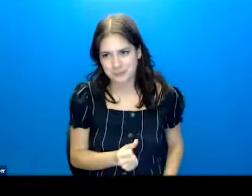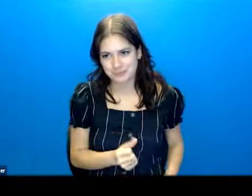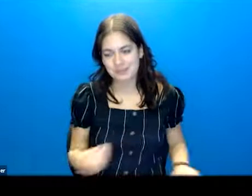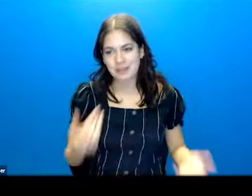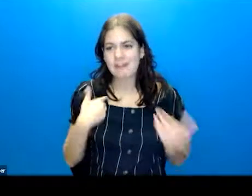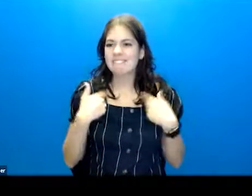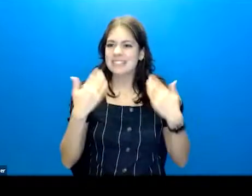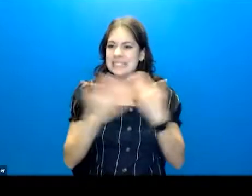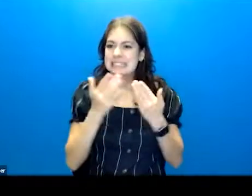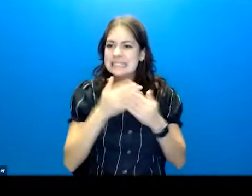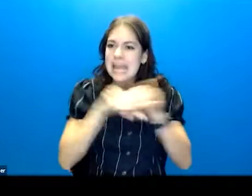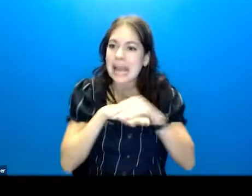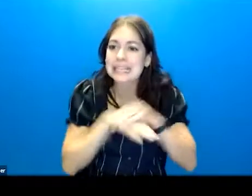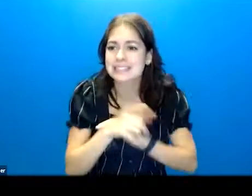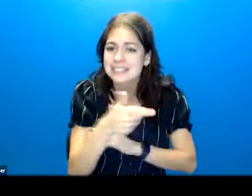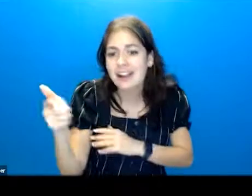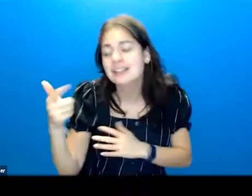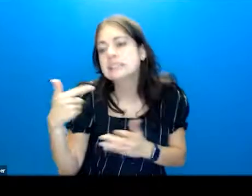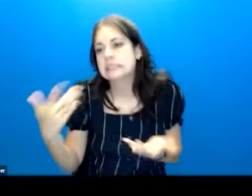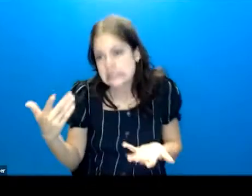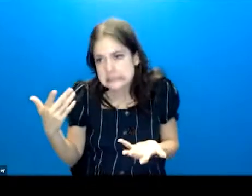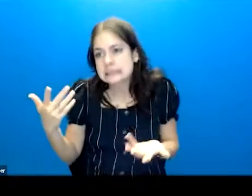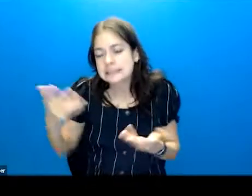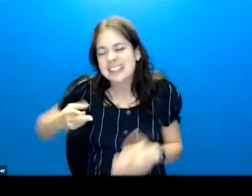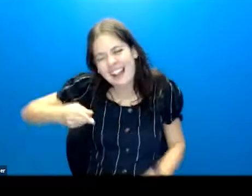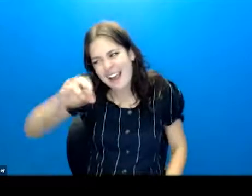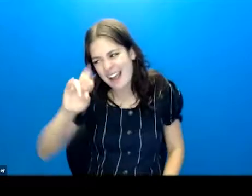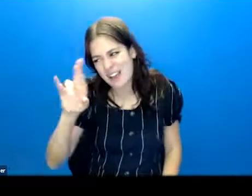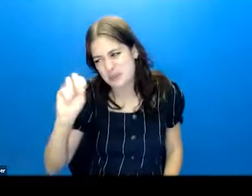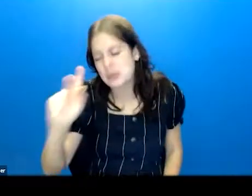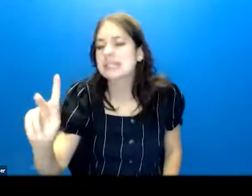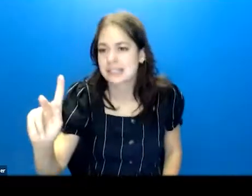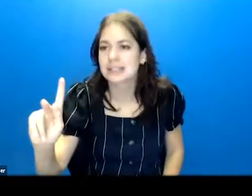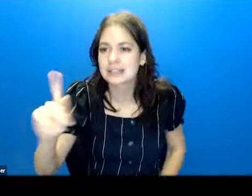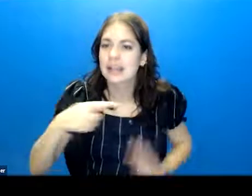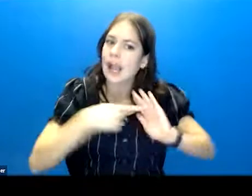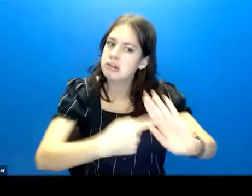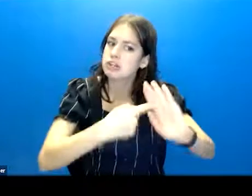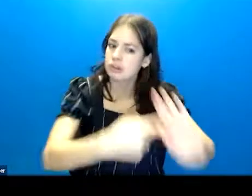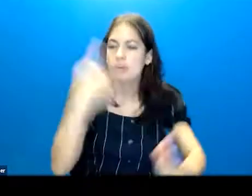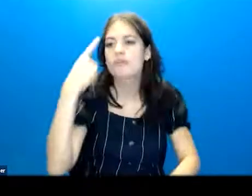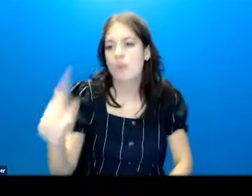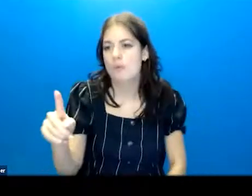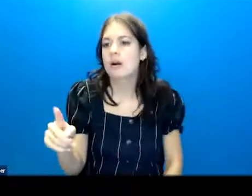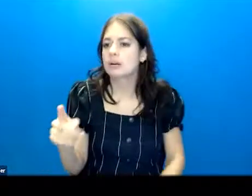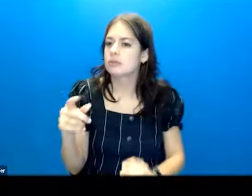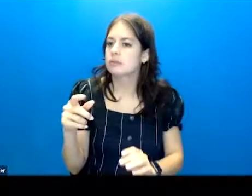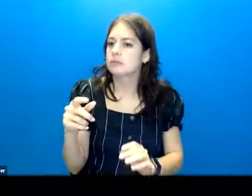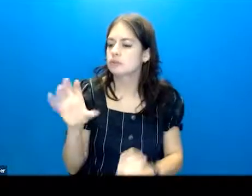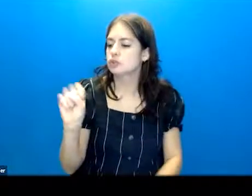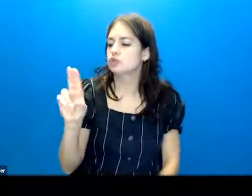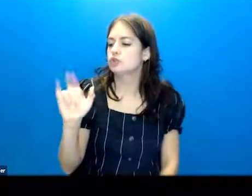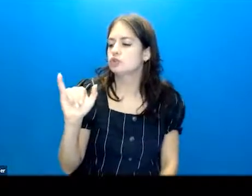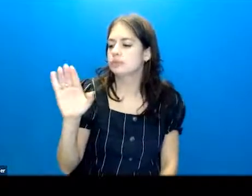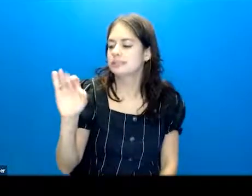easy access to means is a very high risk indicator for suicide. So one